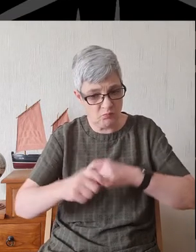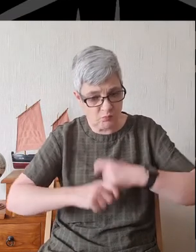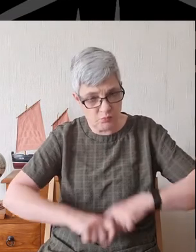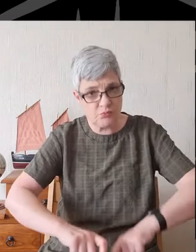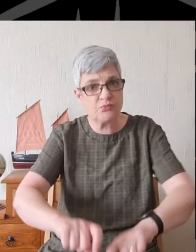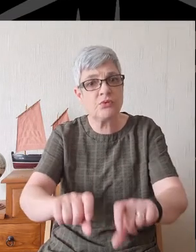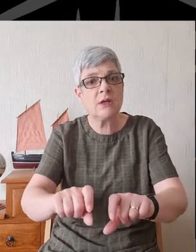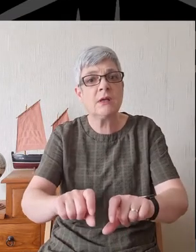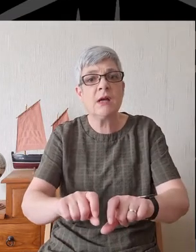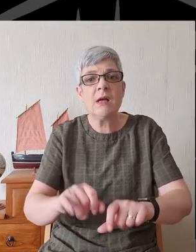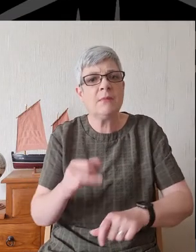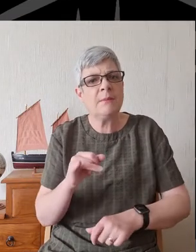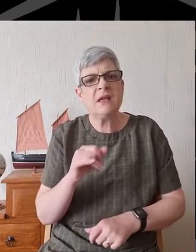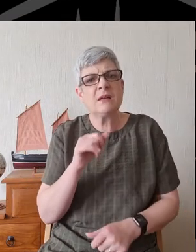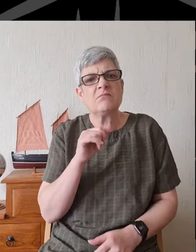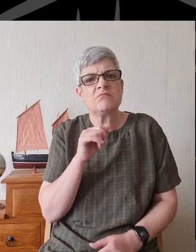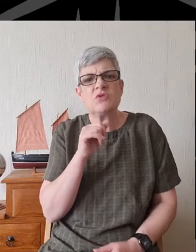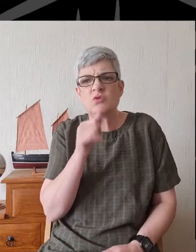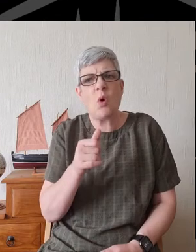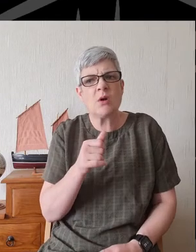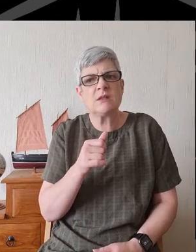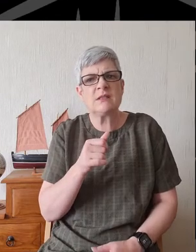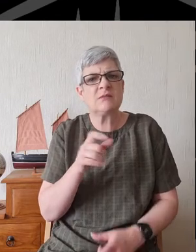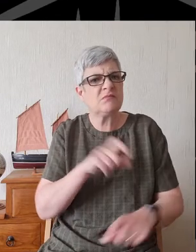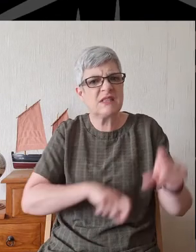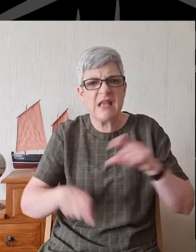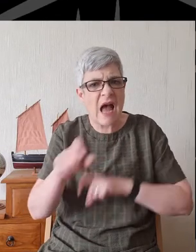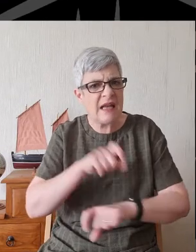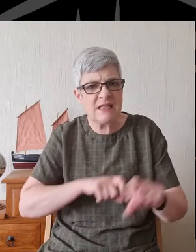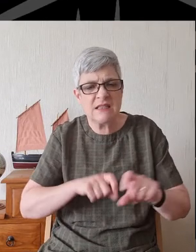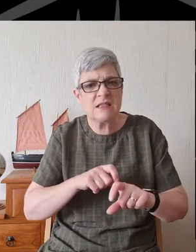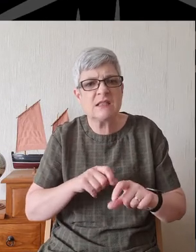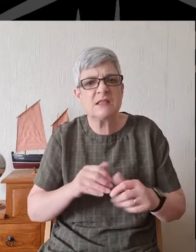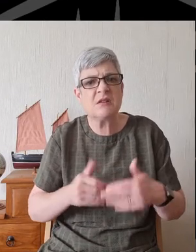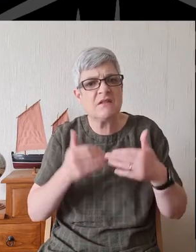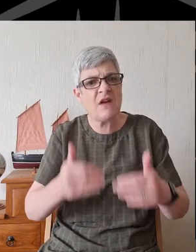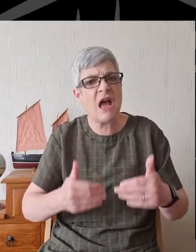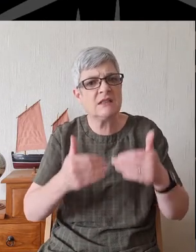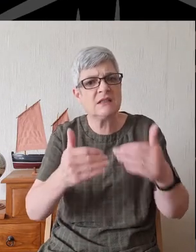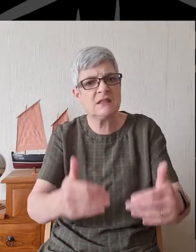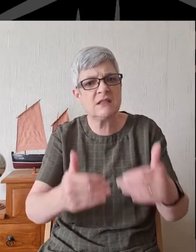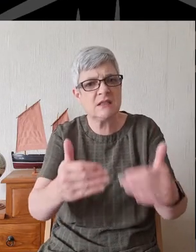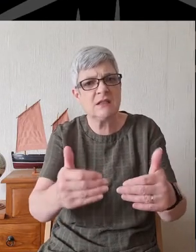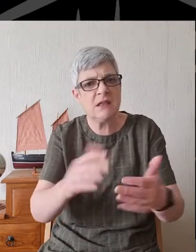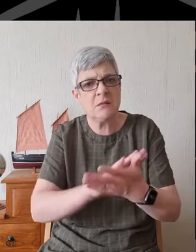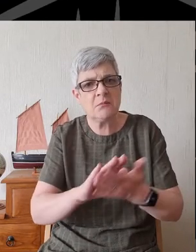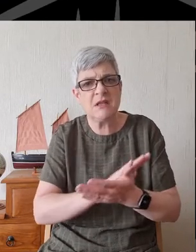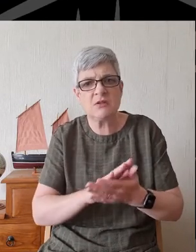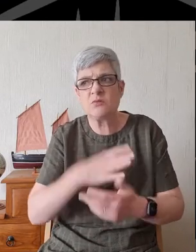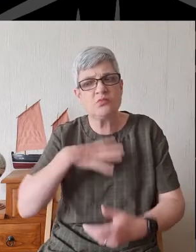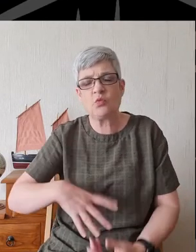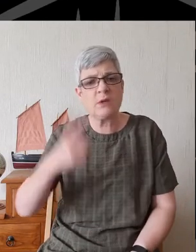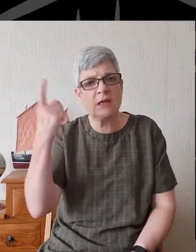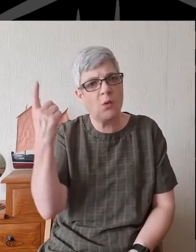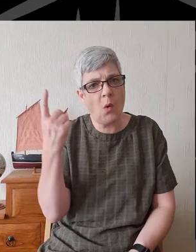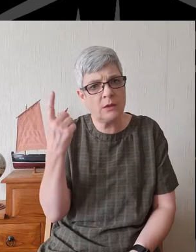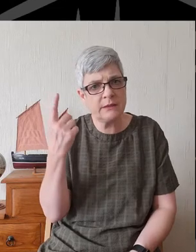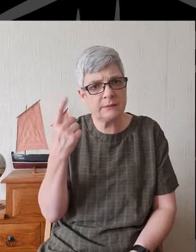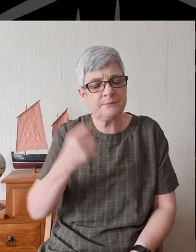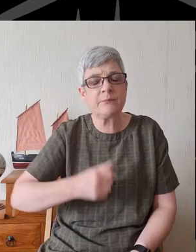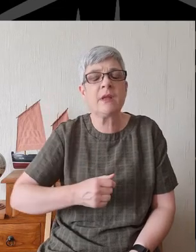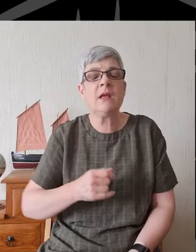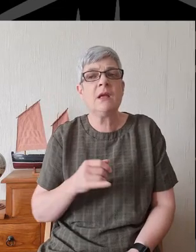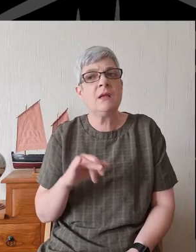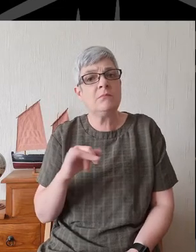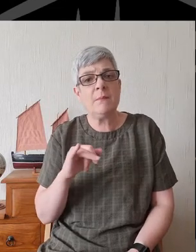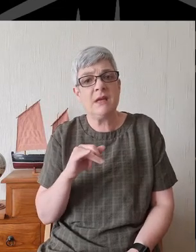might not be the scientific advances that have disproved a need for God. It